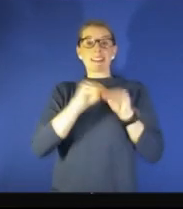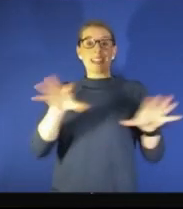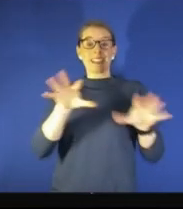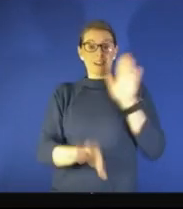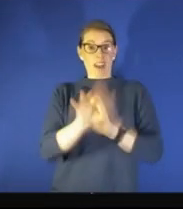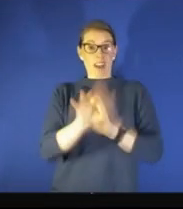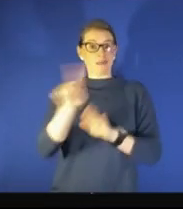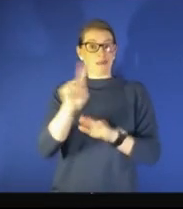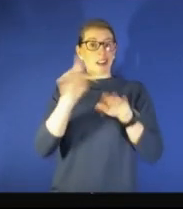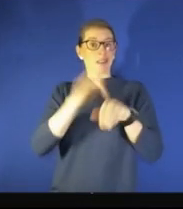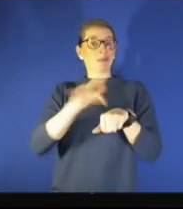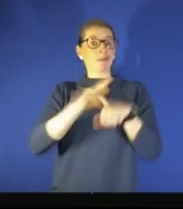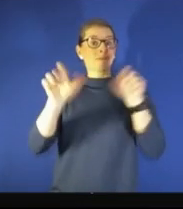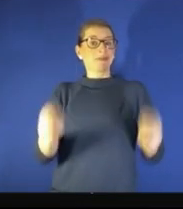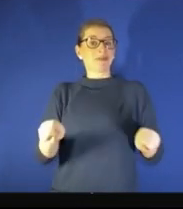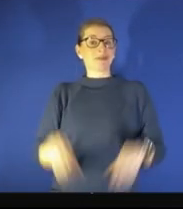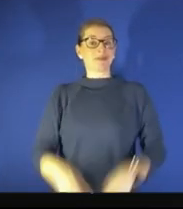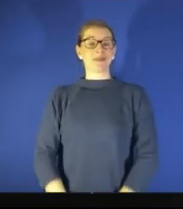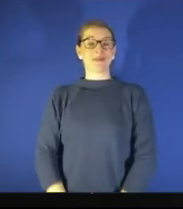available